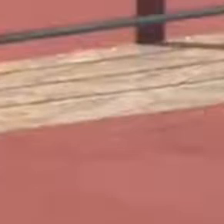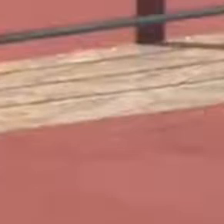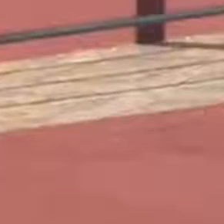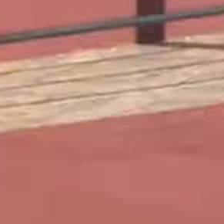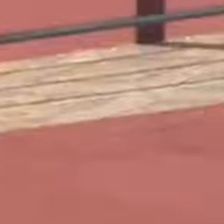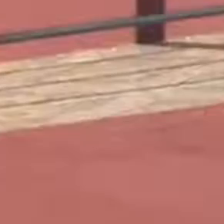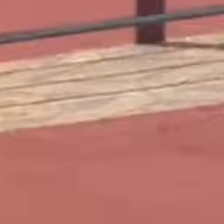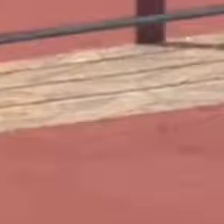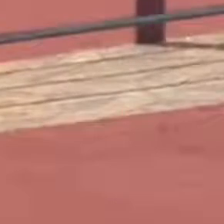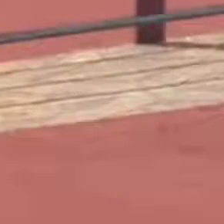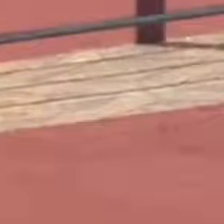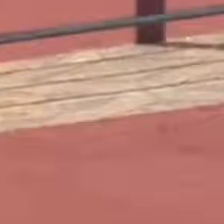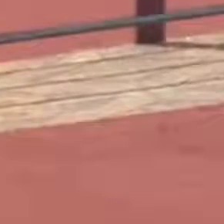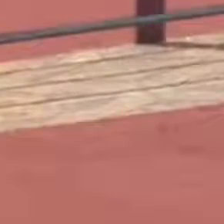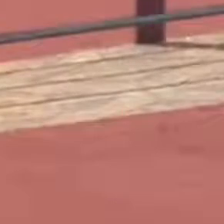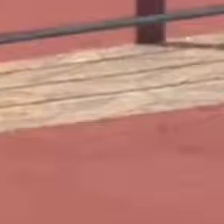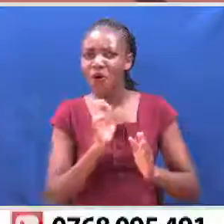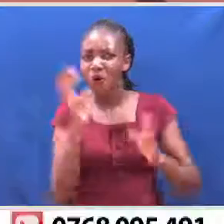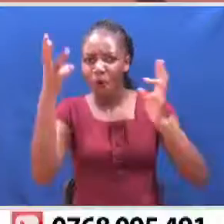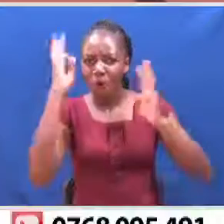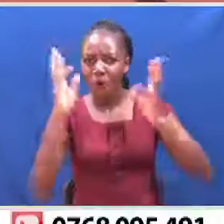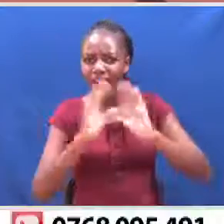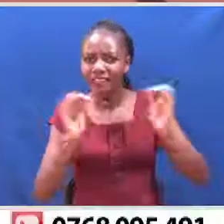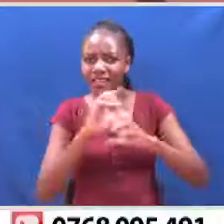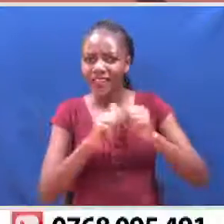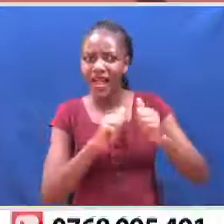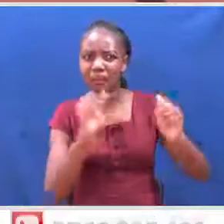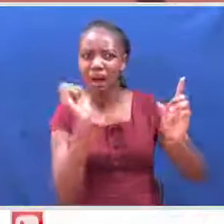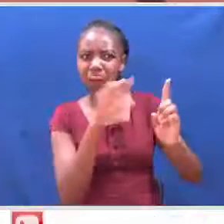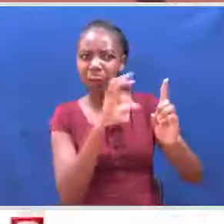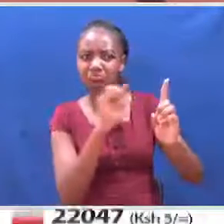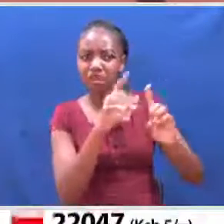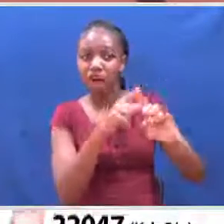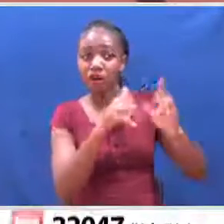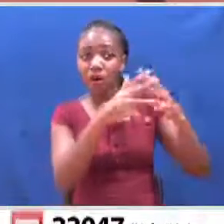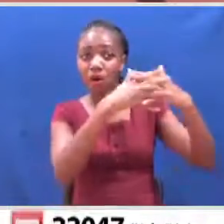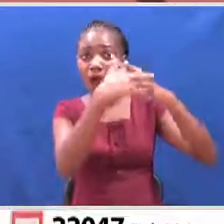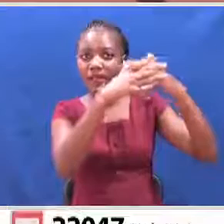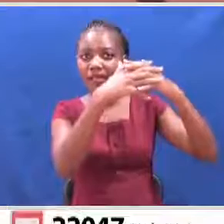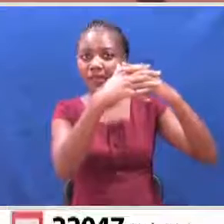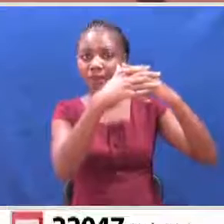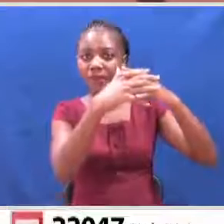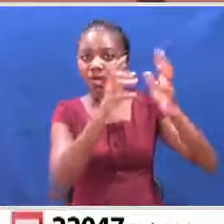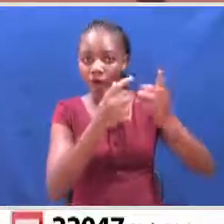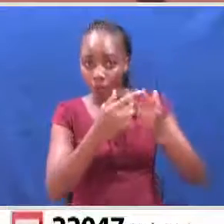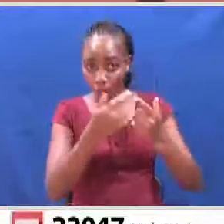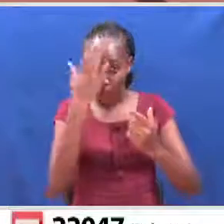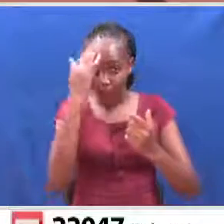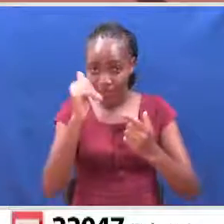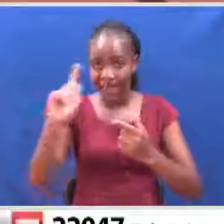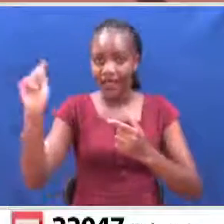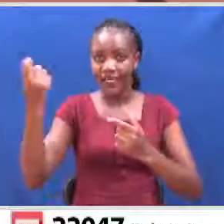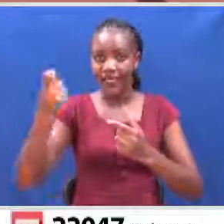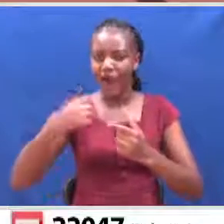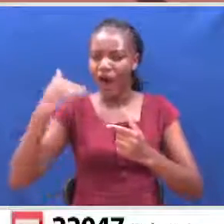of Health says it's not worried about the travel advisory issued by the U.S. as it is on top of